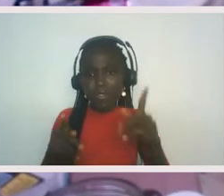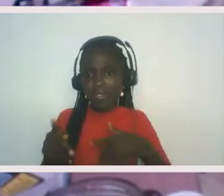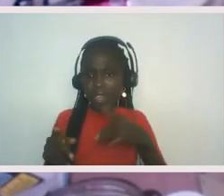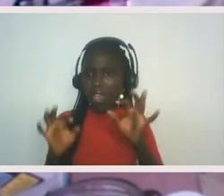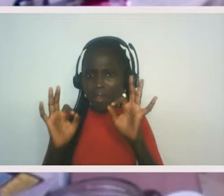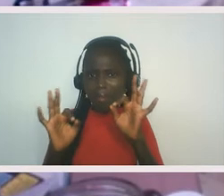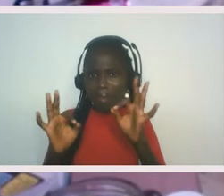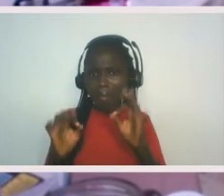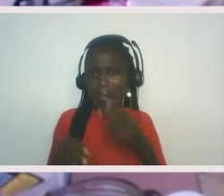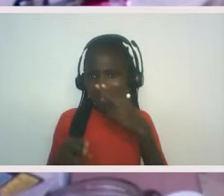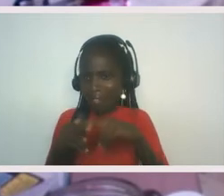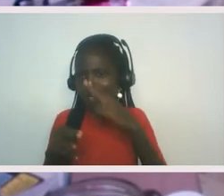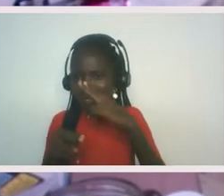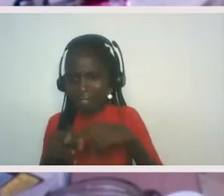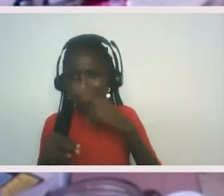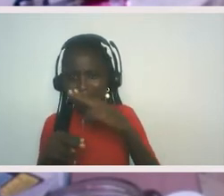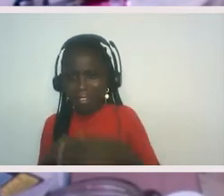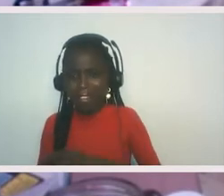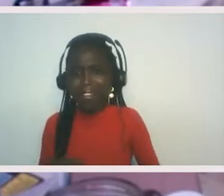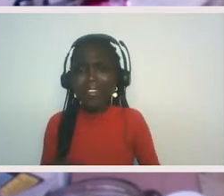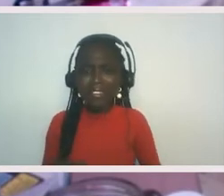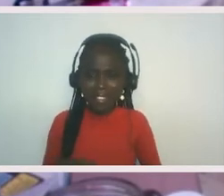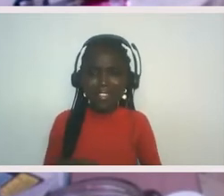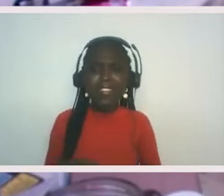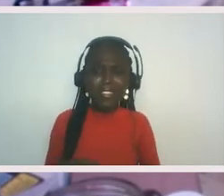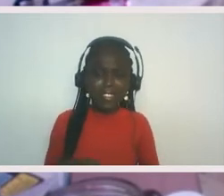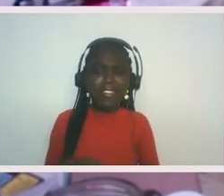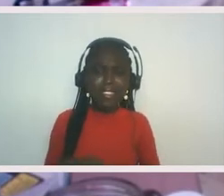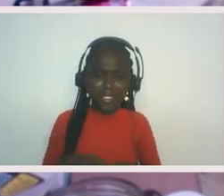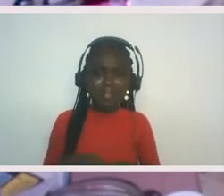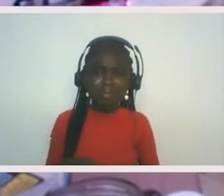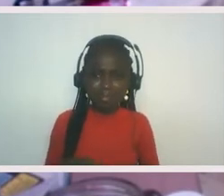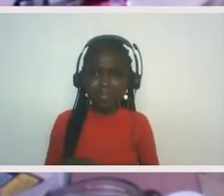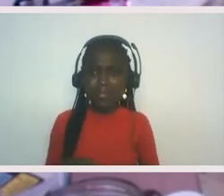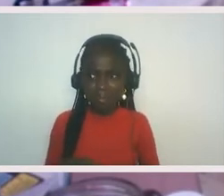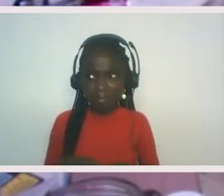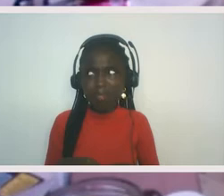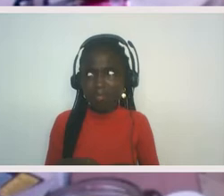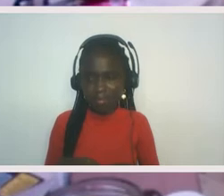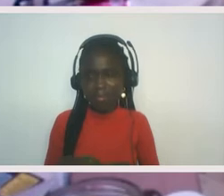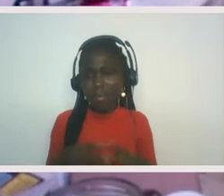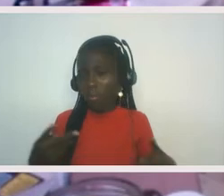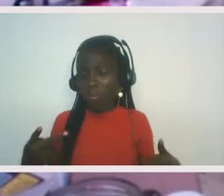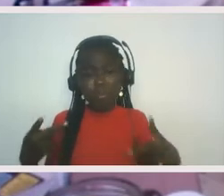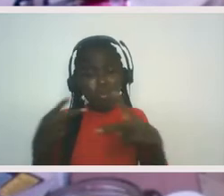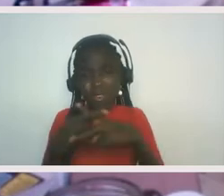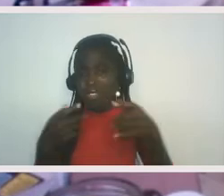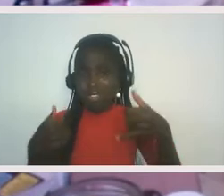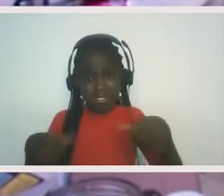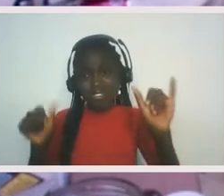you like free lunches and stuff. And yeah, it's so fun. Um, no, it's the worst still.